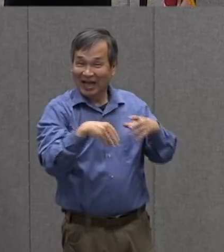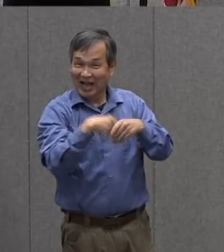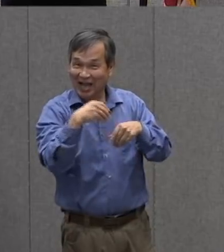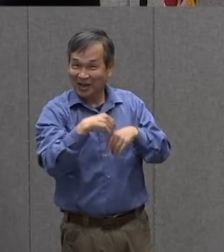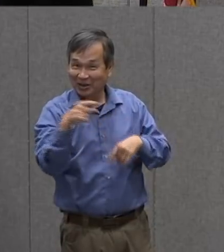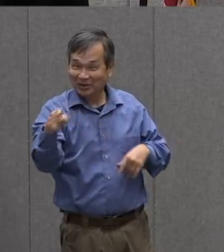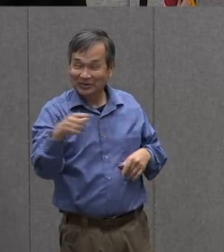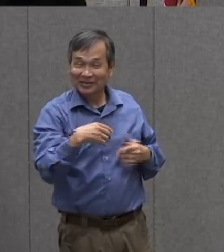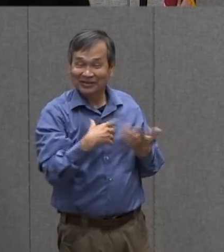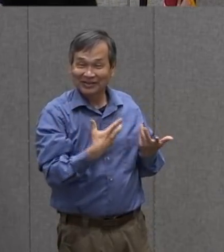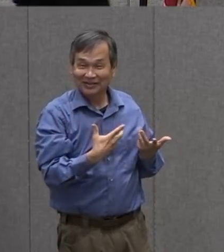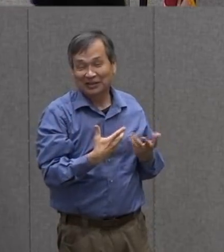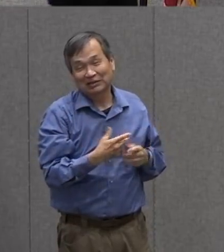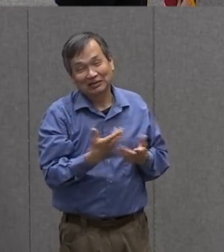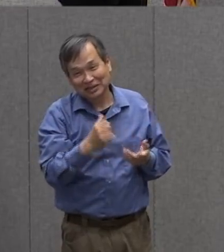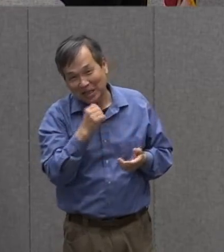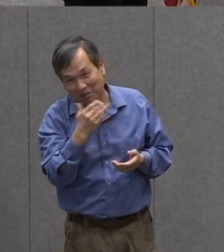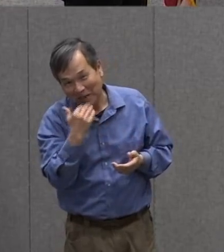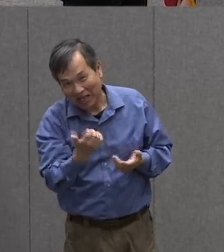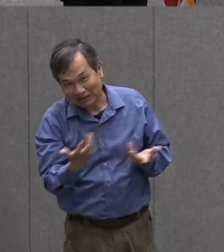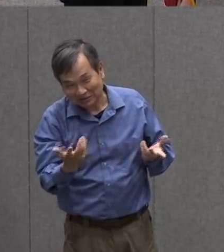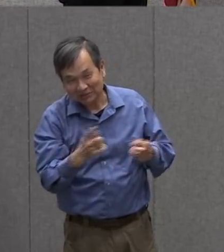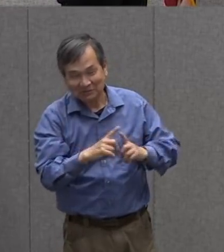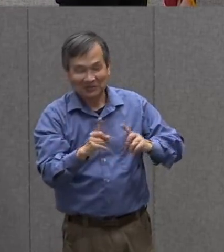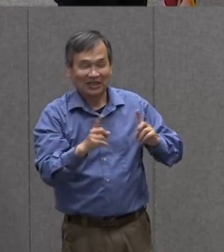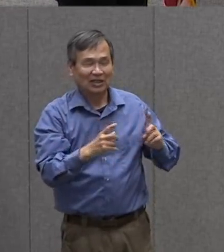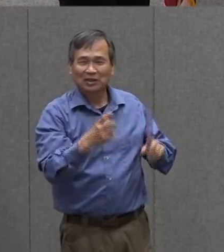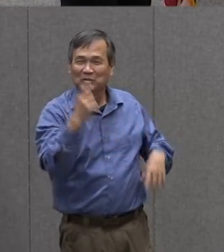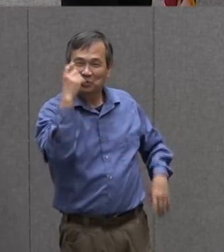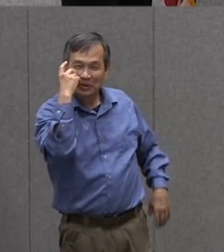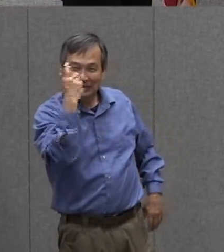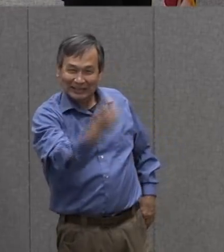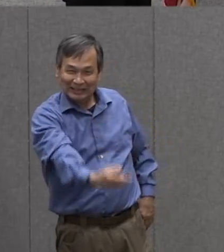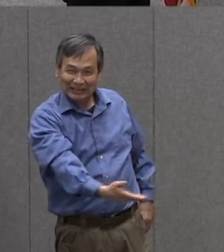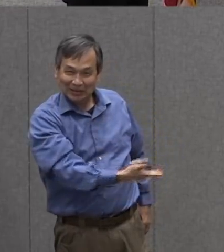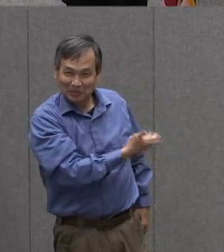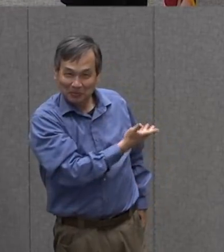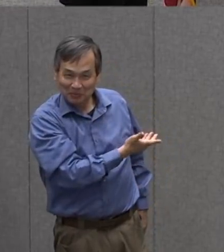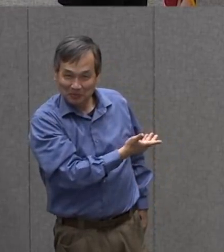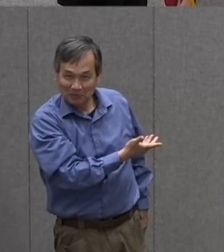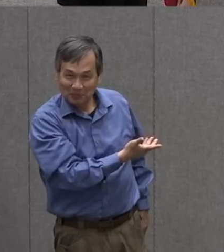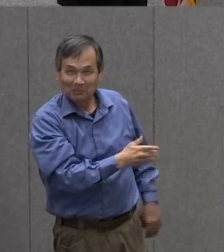is the outside what do we see what do we observe